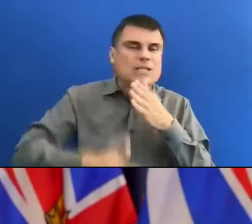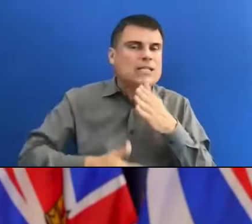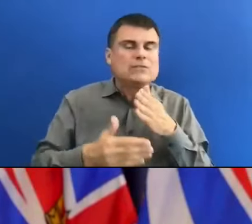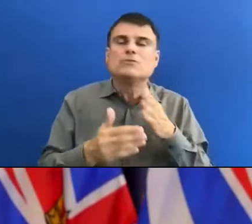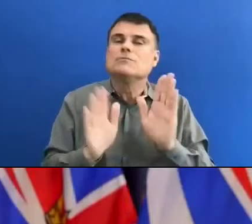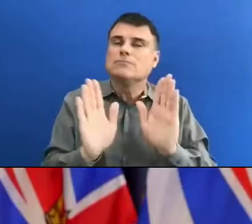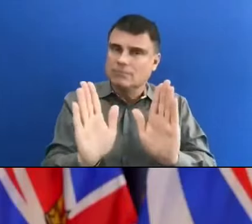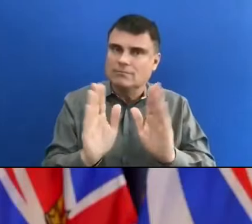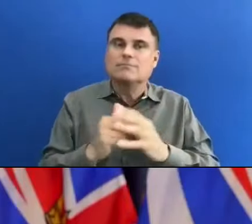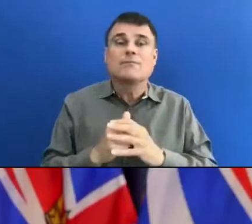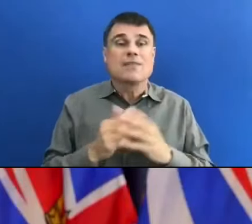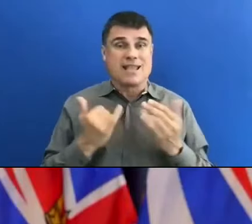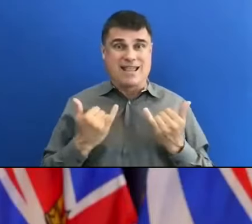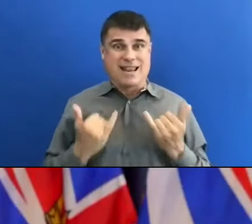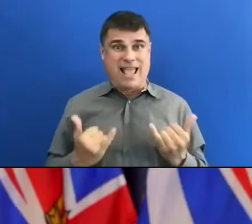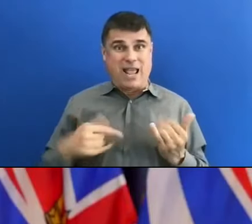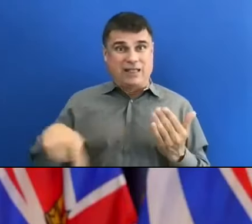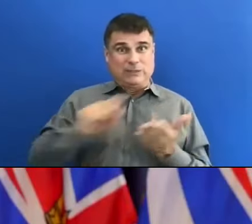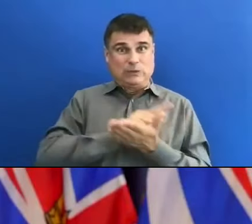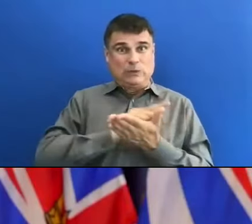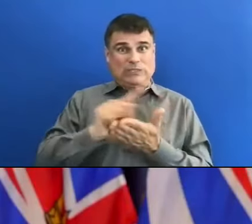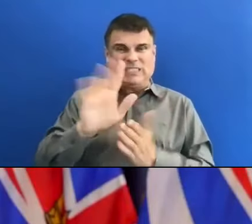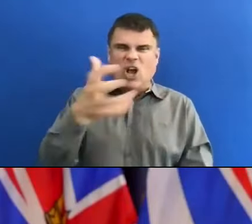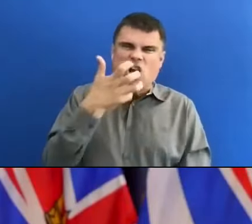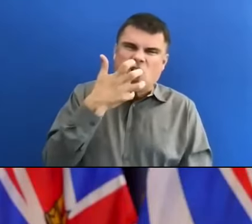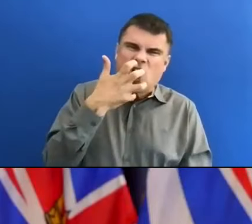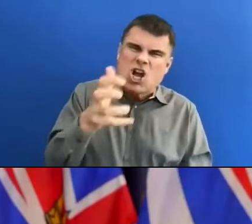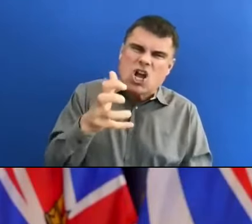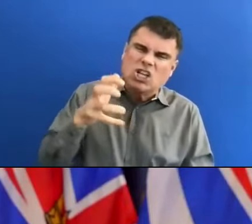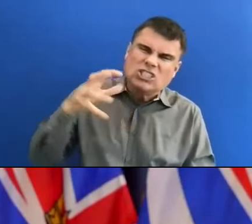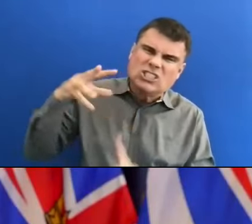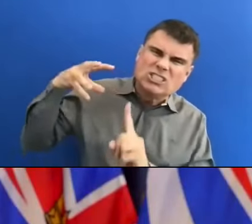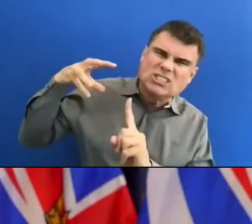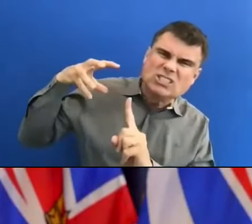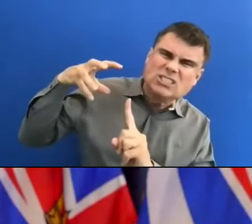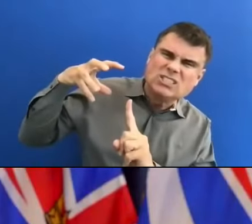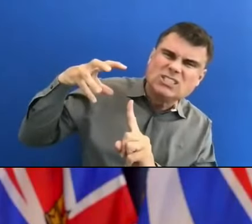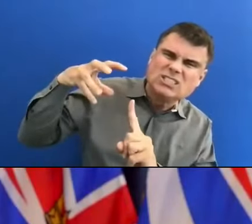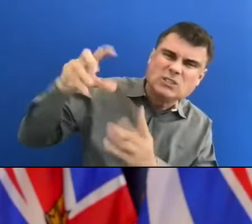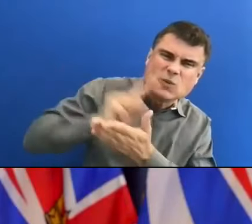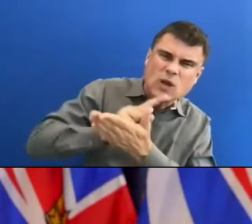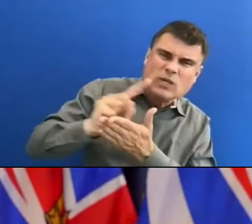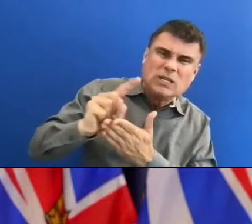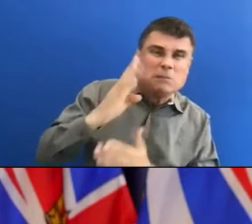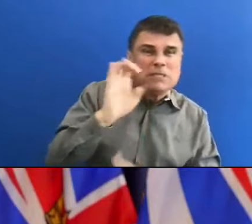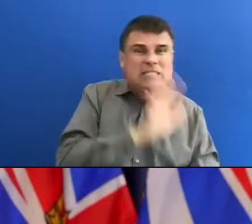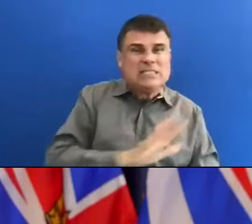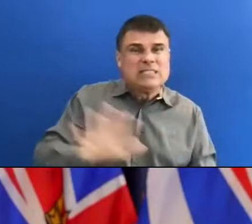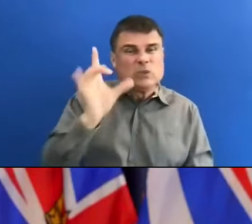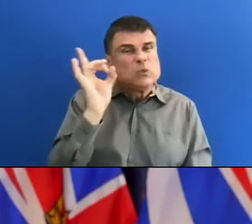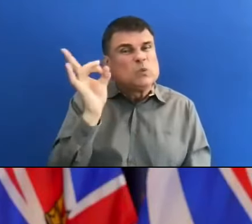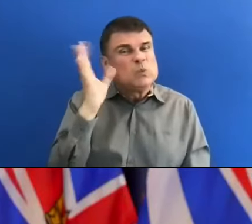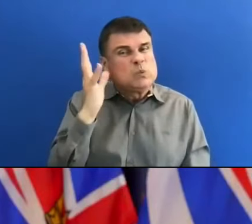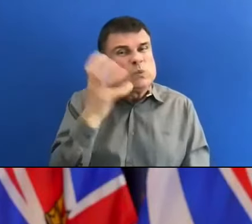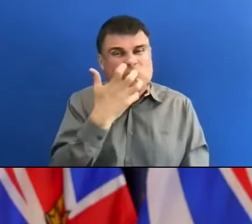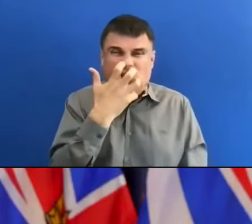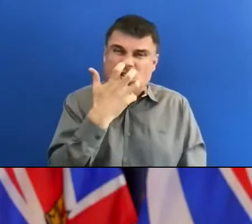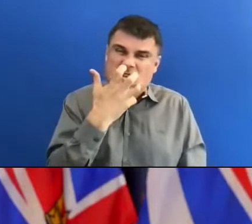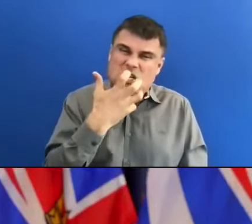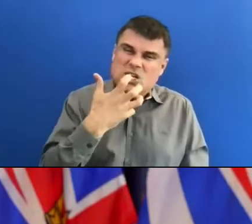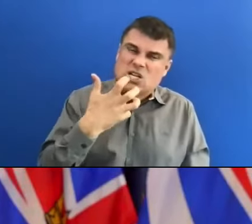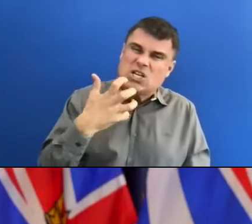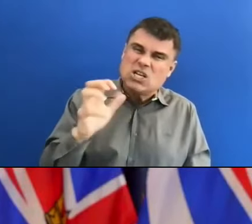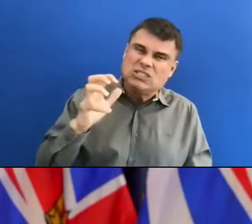week British Columbians have ever experienced. And there are consequences to that, disastrous consequences for families and for communities.